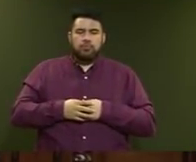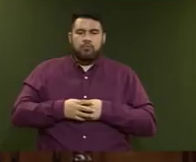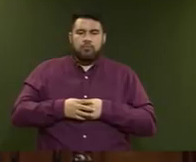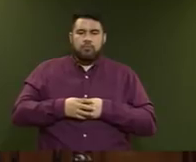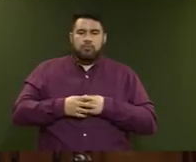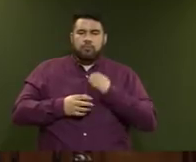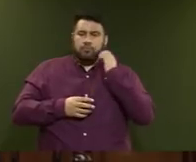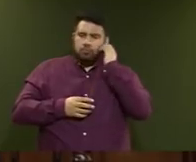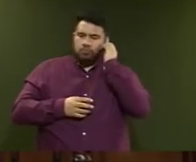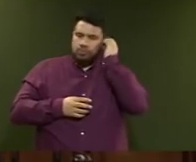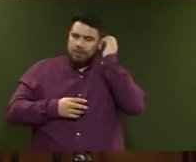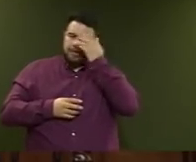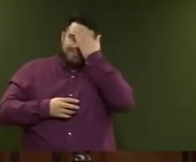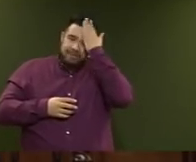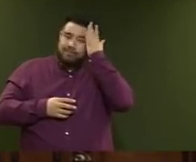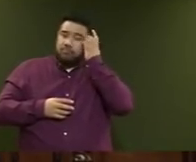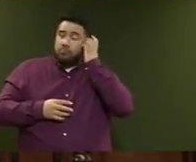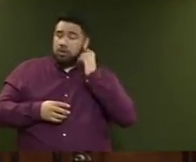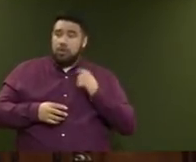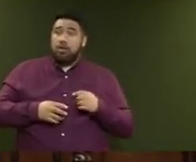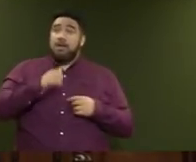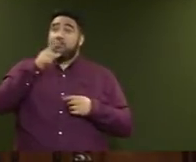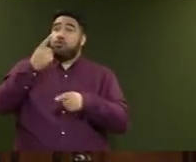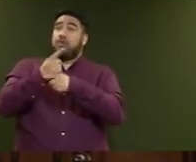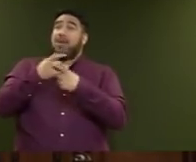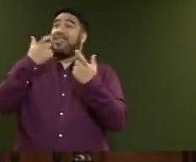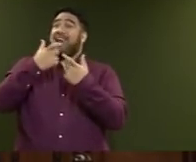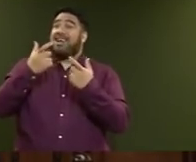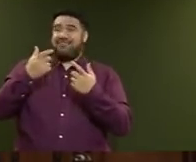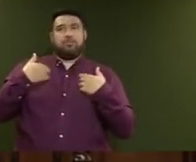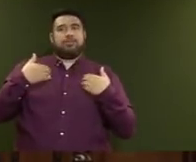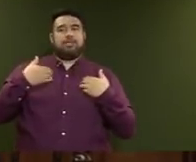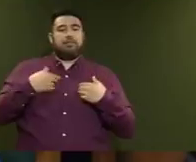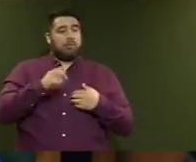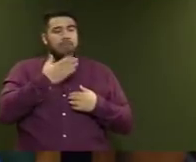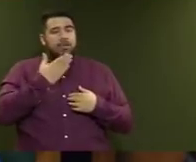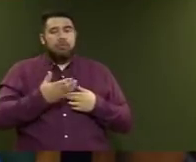If you're referring to the laugh, that was me. Oh, OK. Thank you.